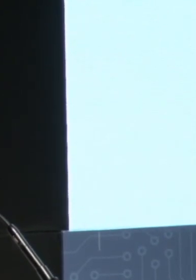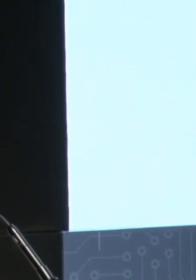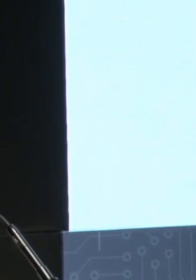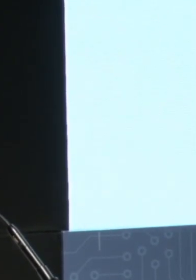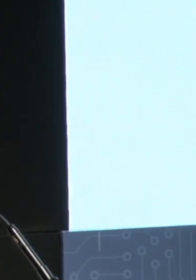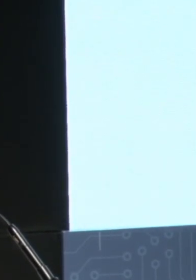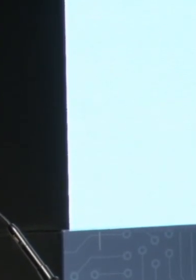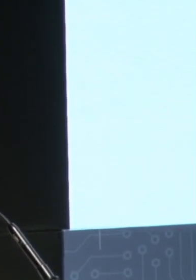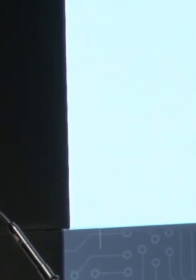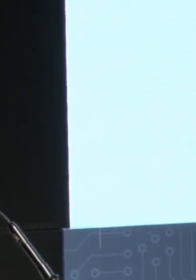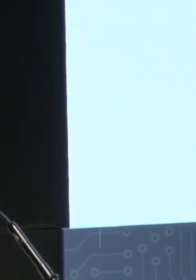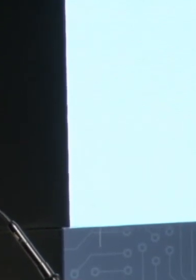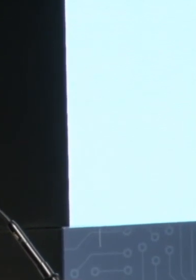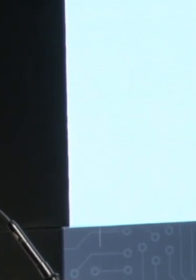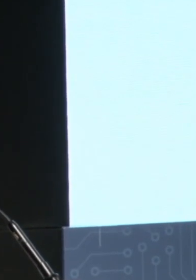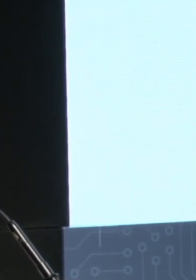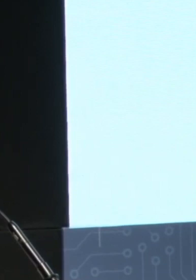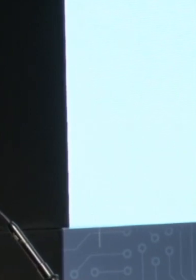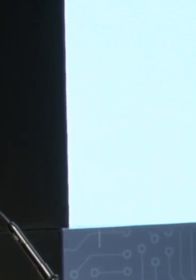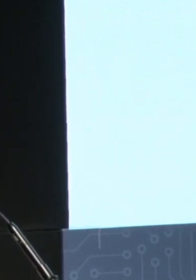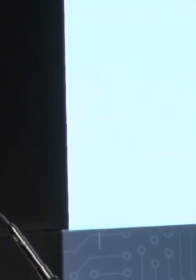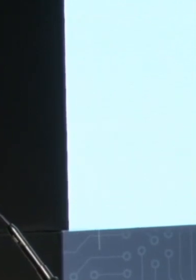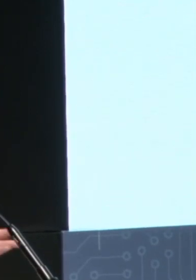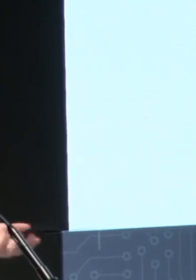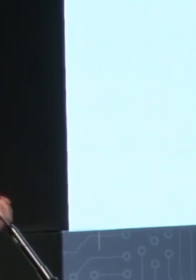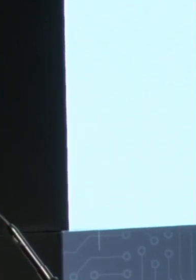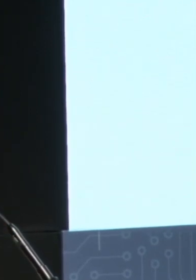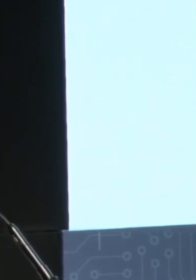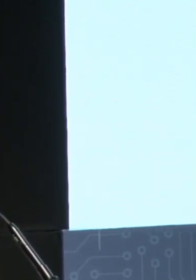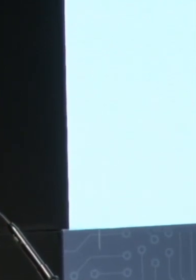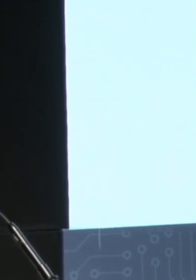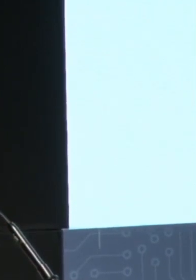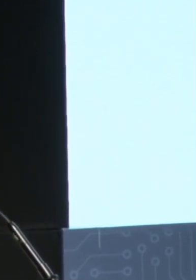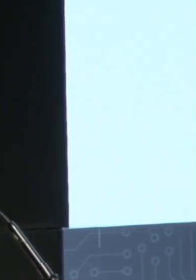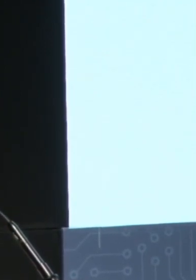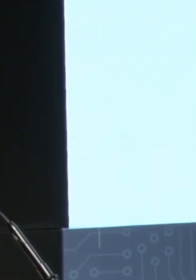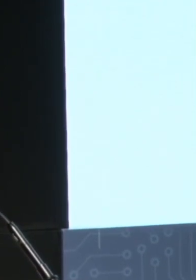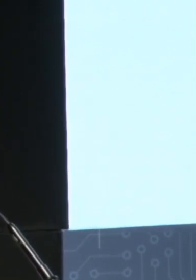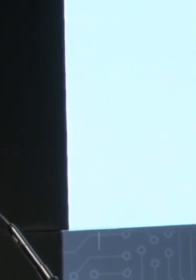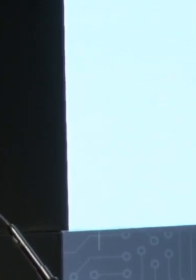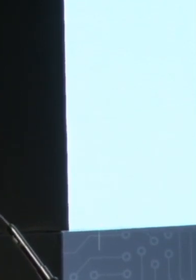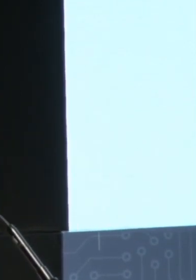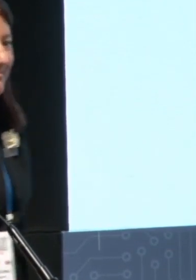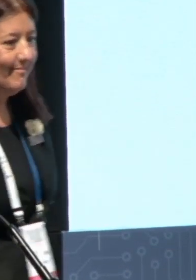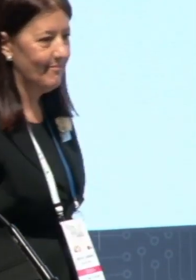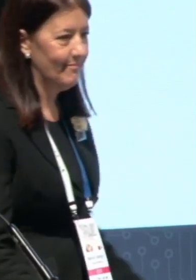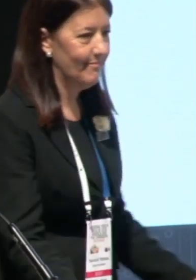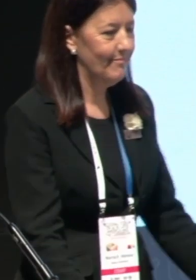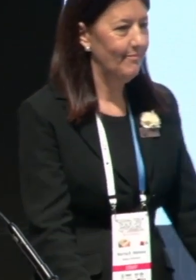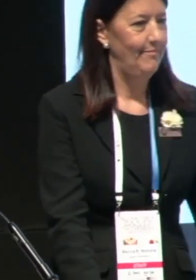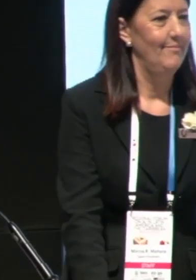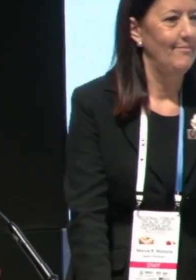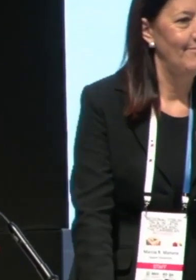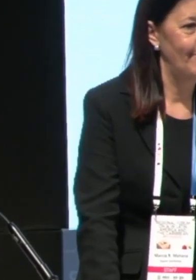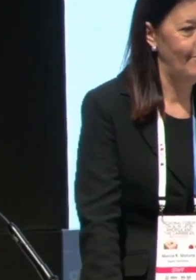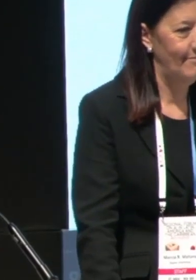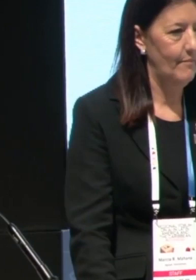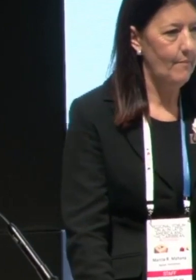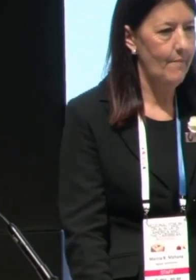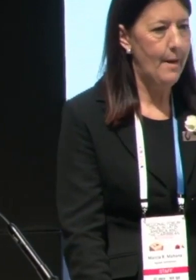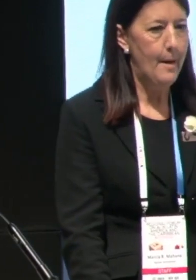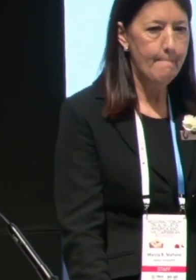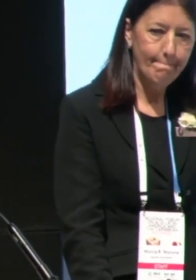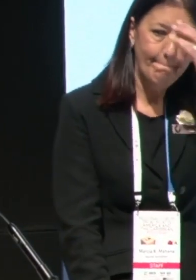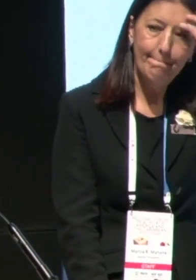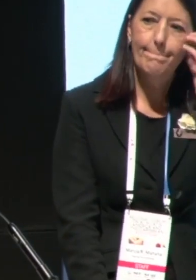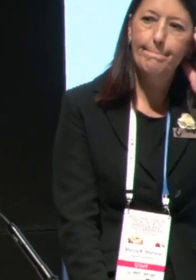governance. Before we move on to this panel, and I invite the moderator and the panelists on stage, we at UNESCO are very